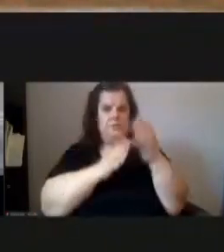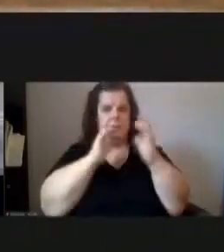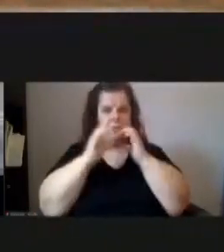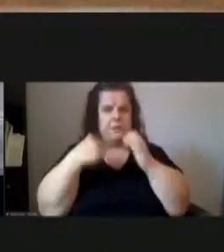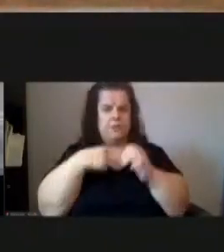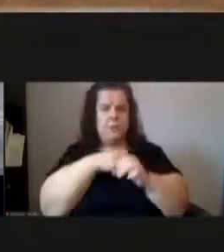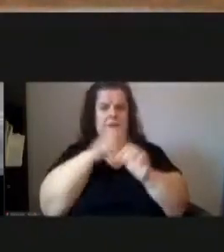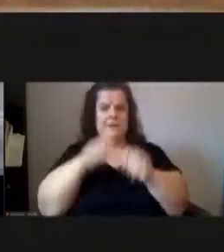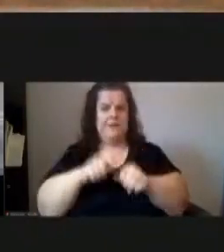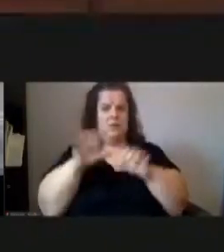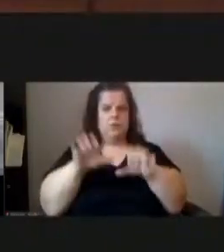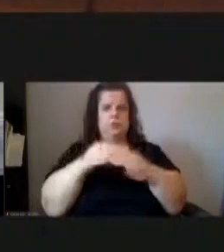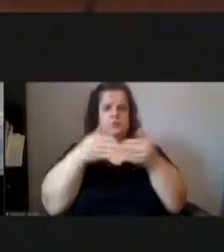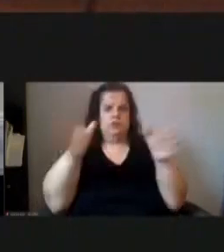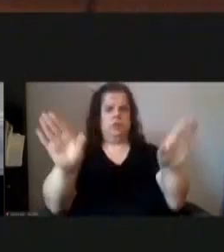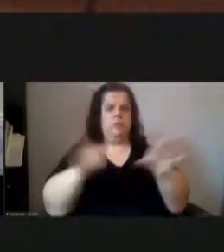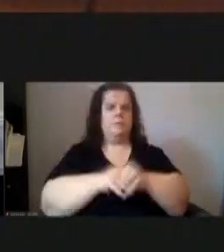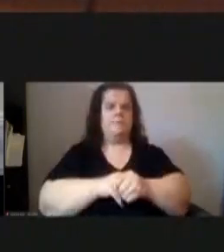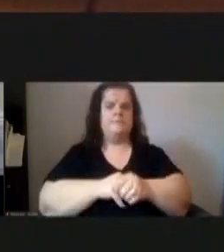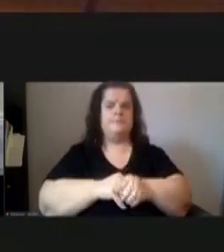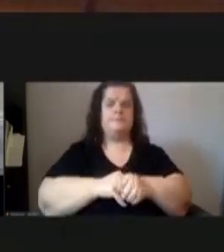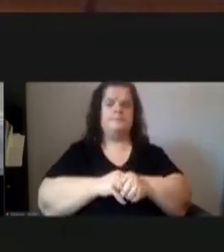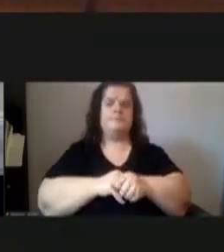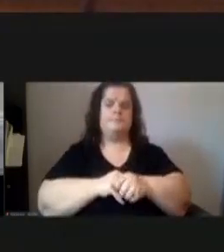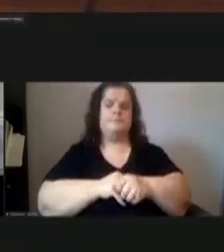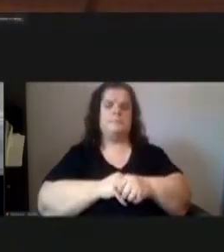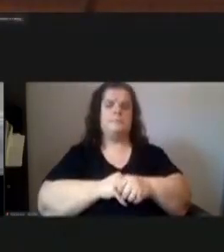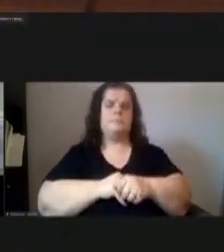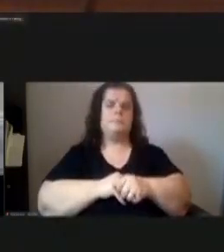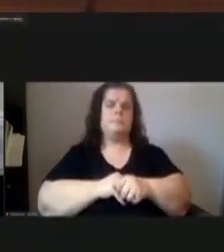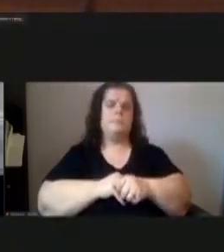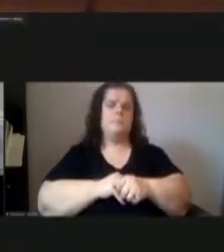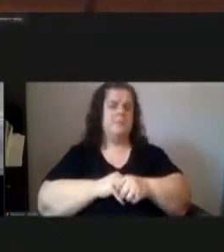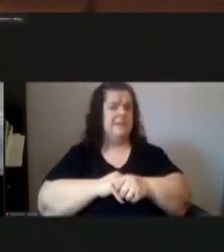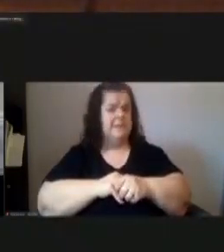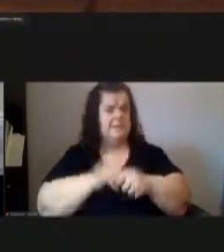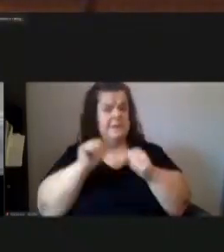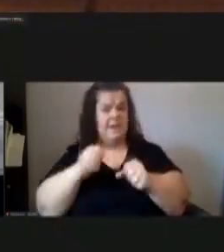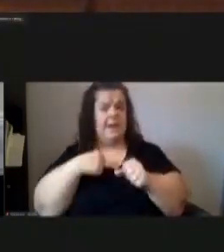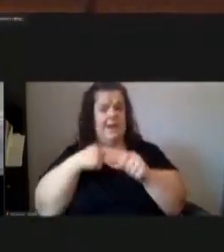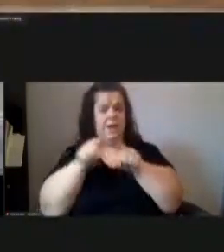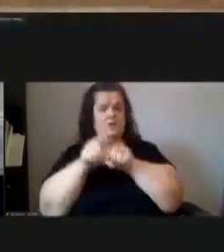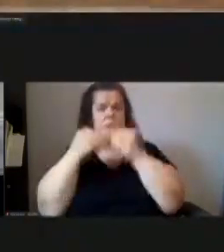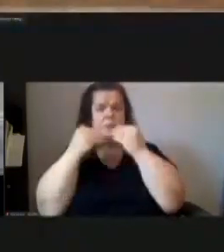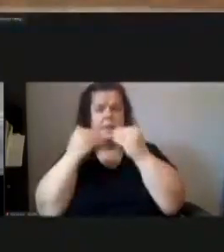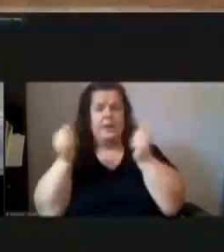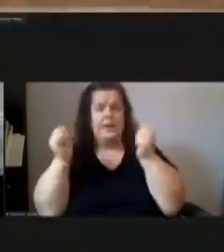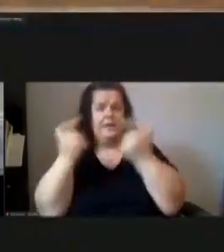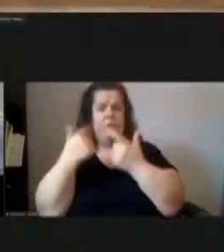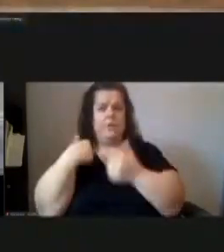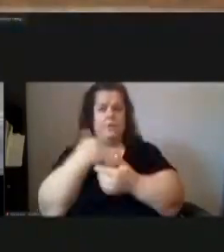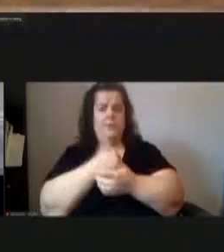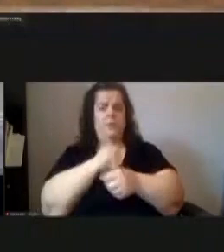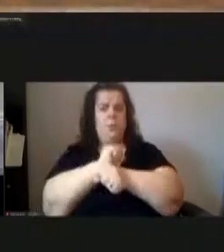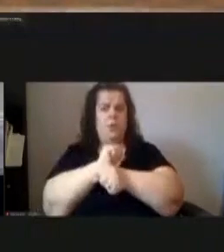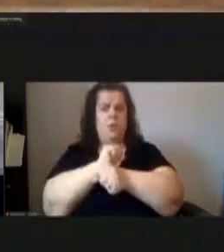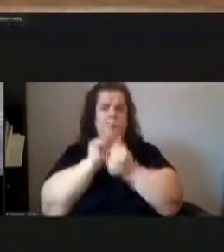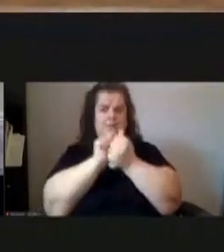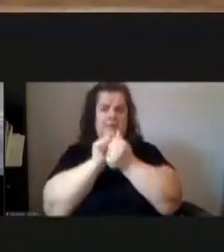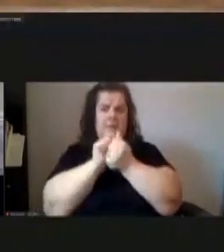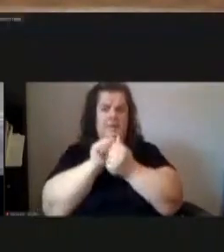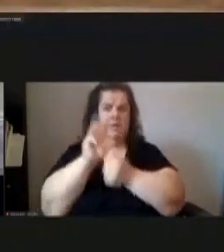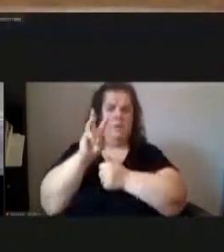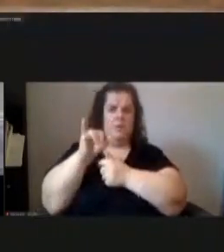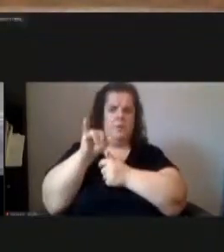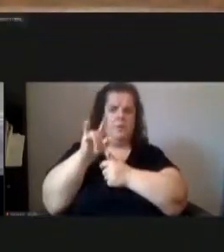thank you sorry and yeah can i just say also i want to thank everyone all the members for working with us and councilman wilson did